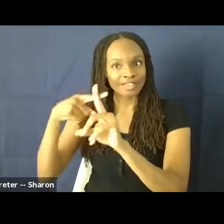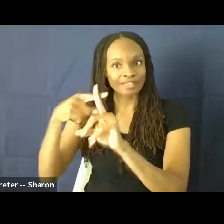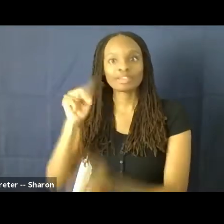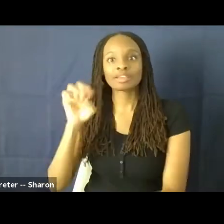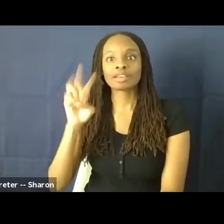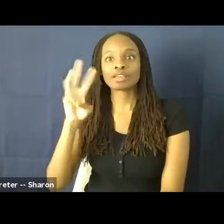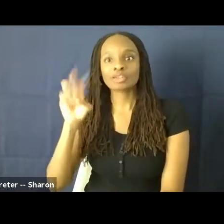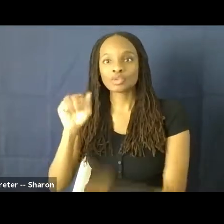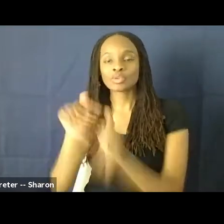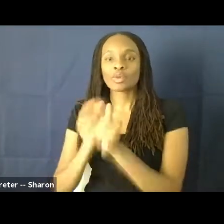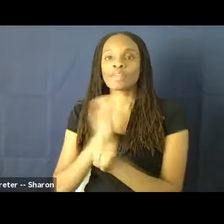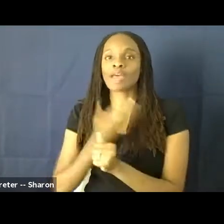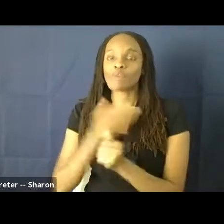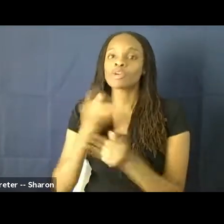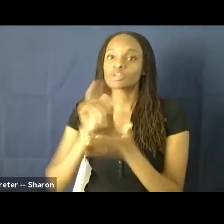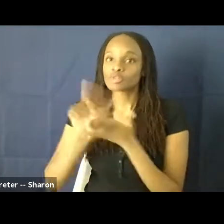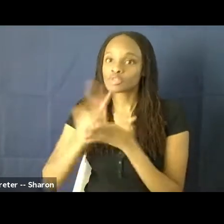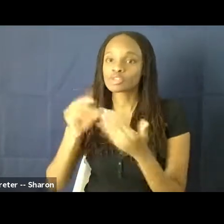study, we found that 10% of